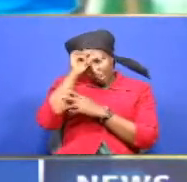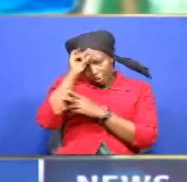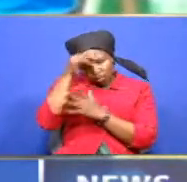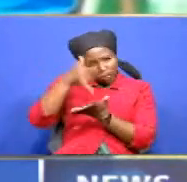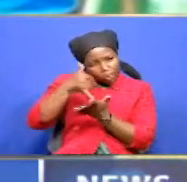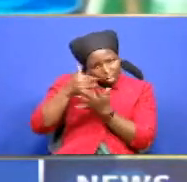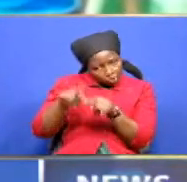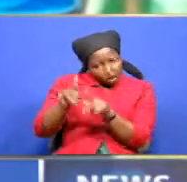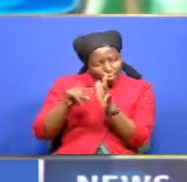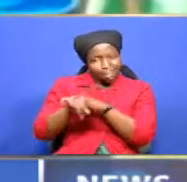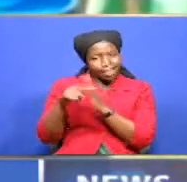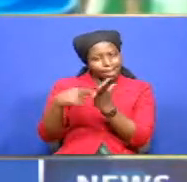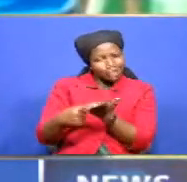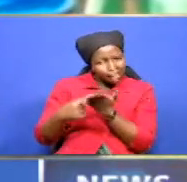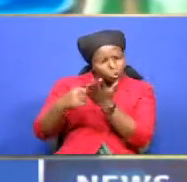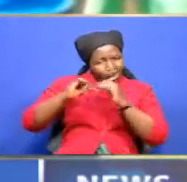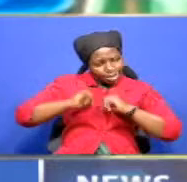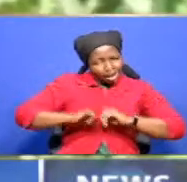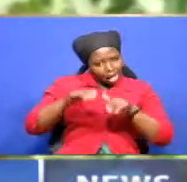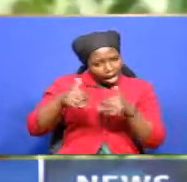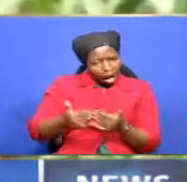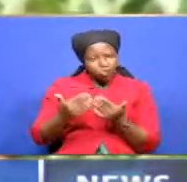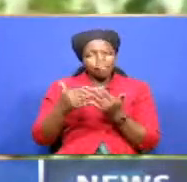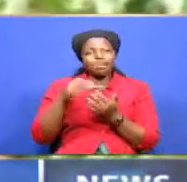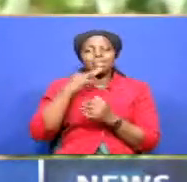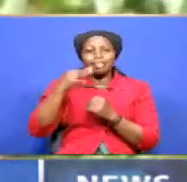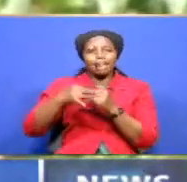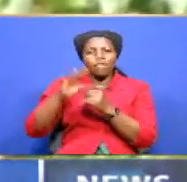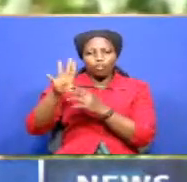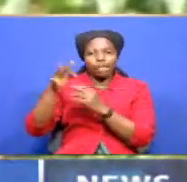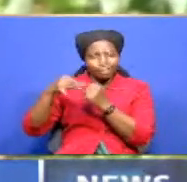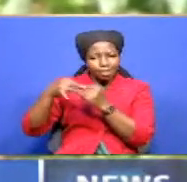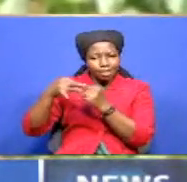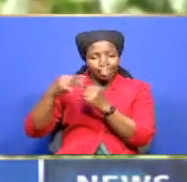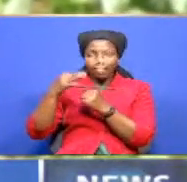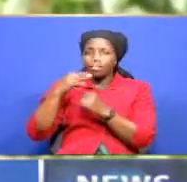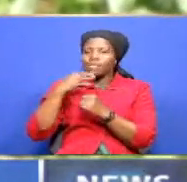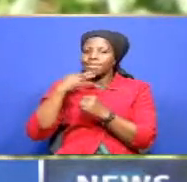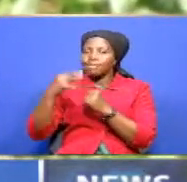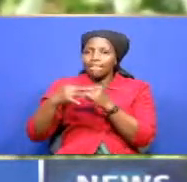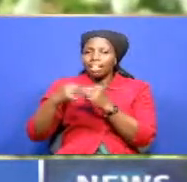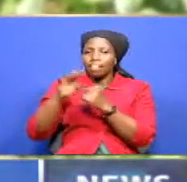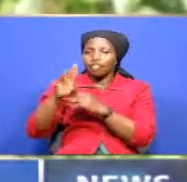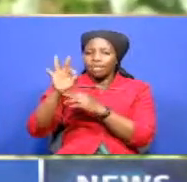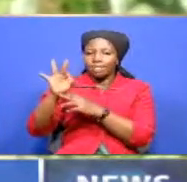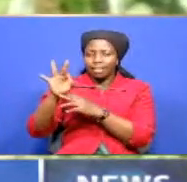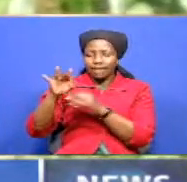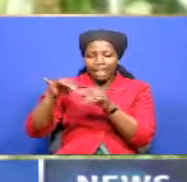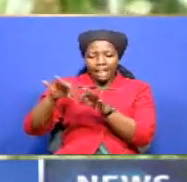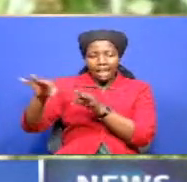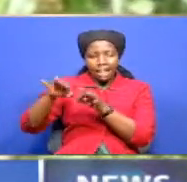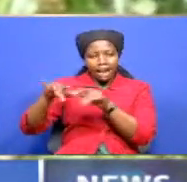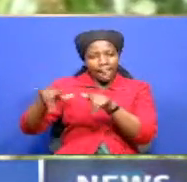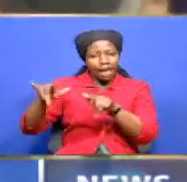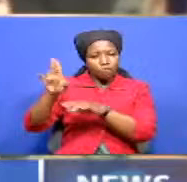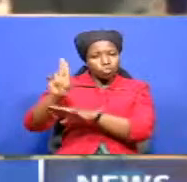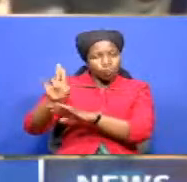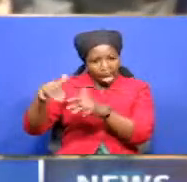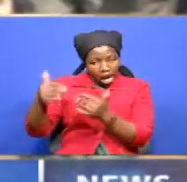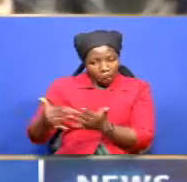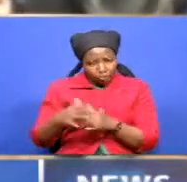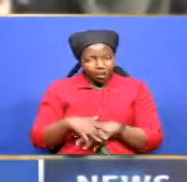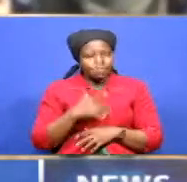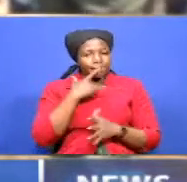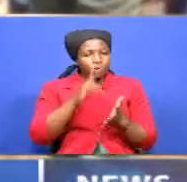and agree on how the controversial 843 acre nasewa land will be utilized the locals alleged that a private